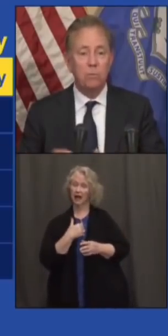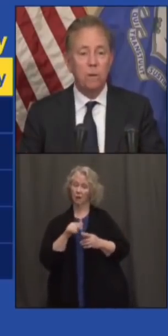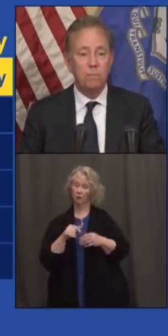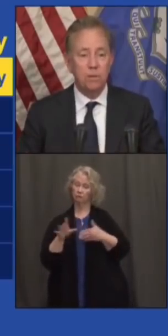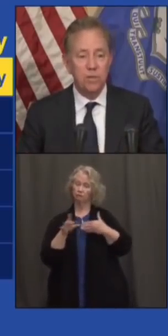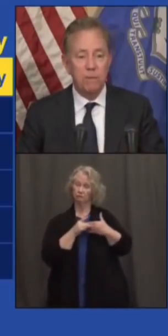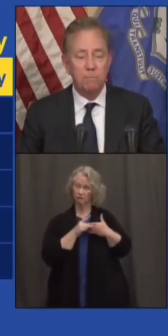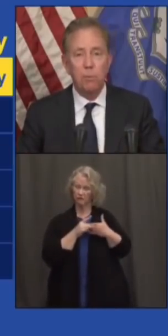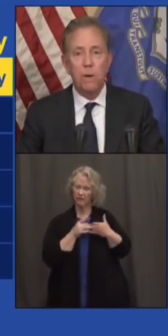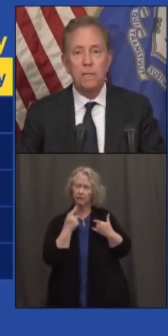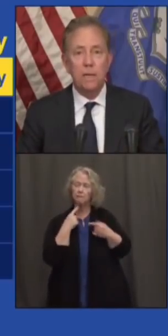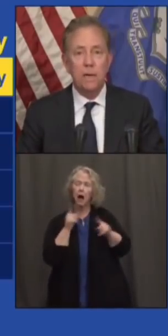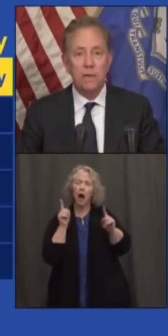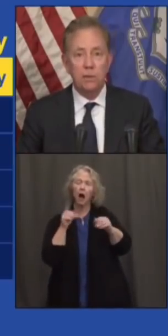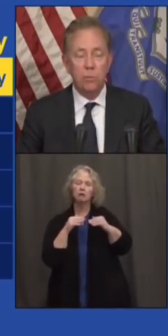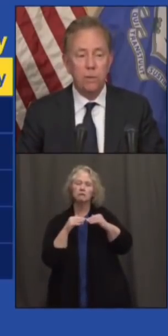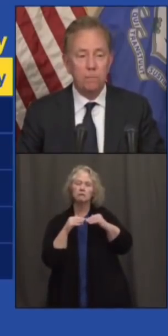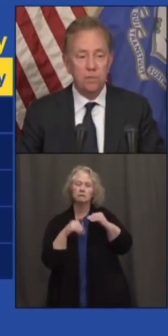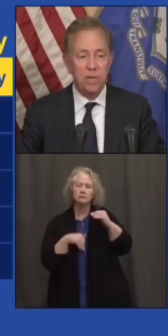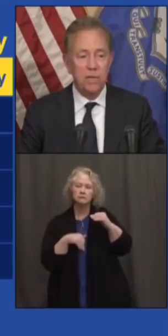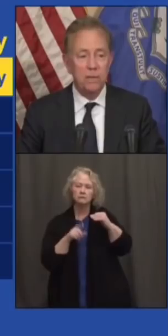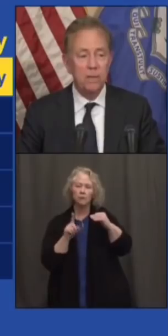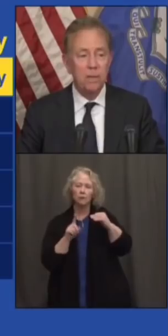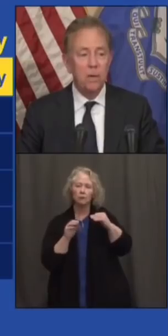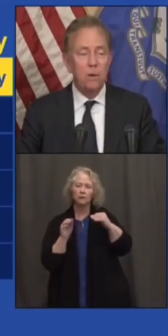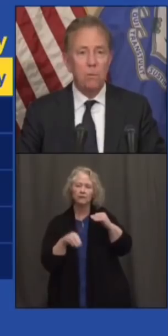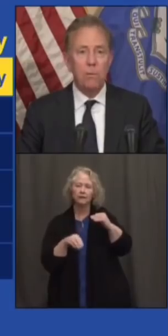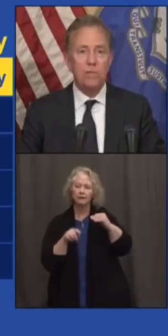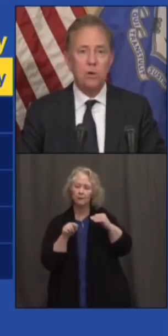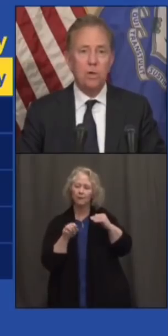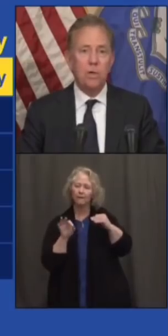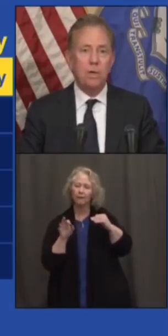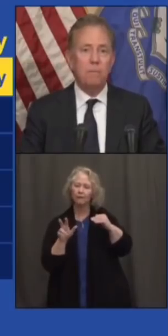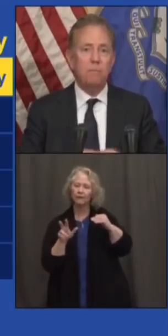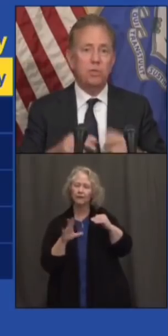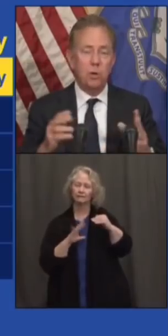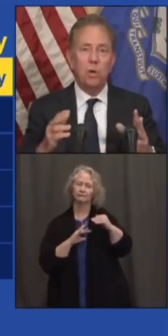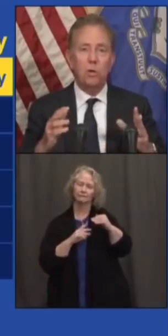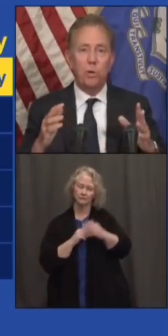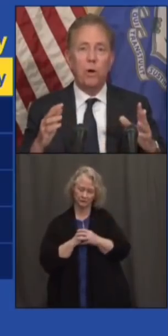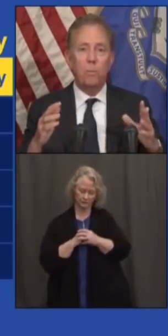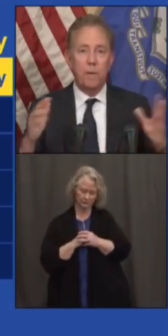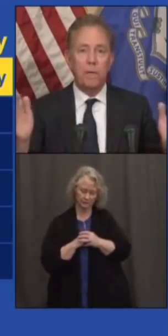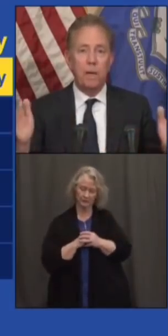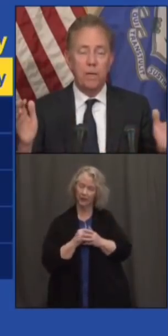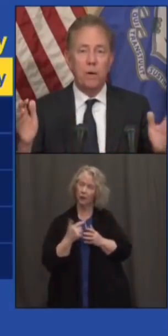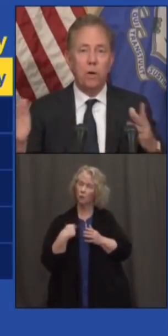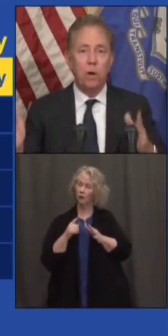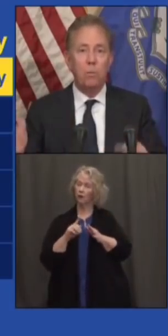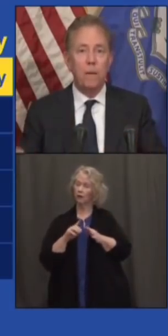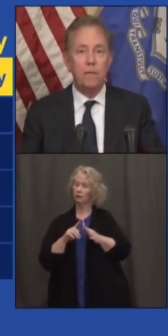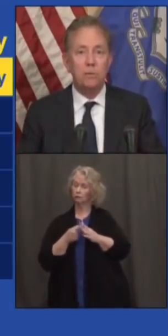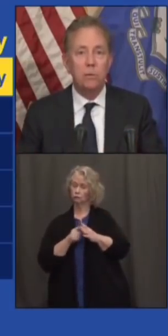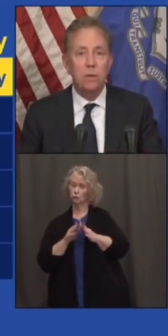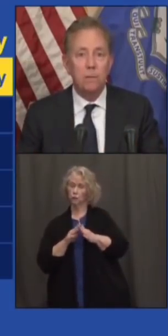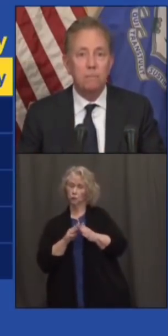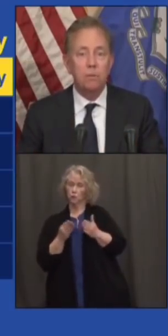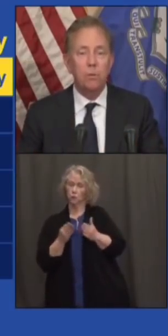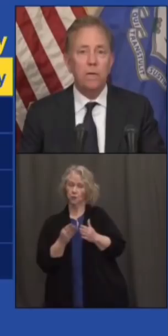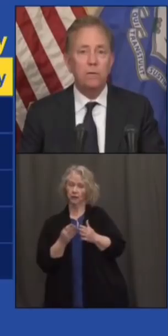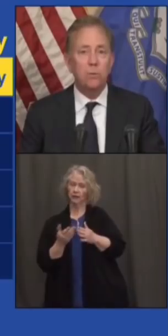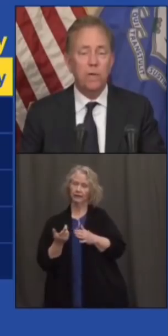less than 1 percent, 0.93 percent. When we started the reopening a year ago, May